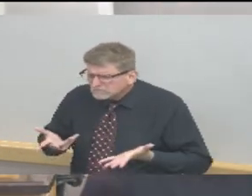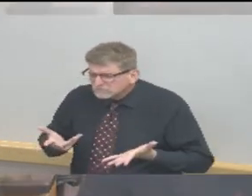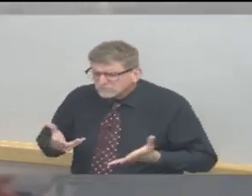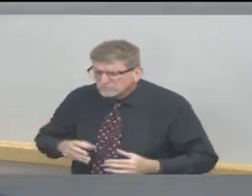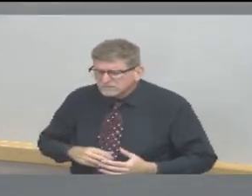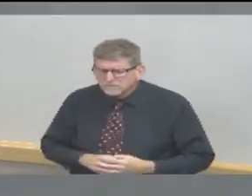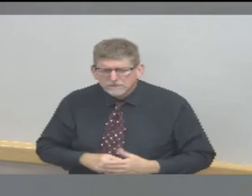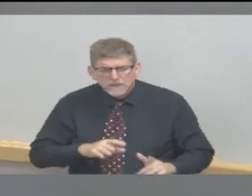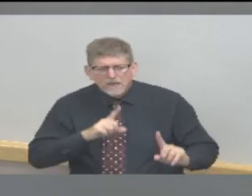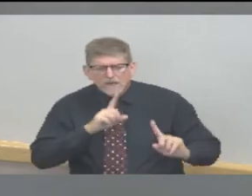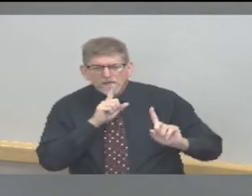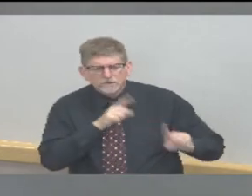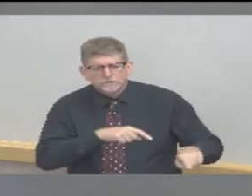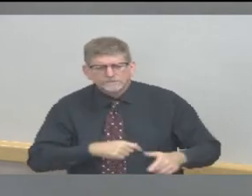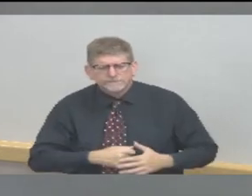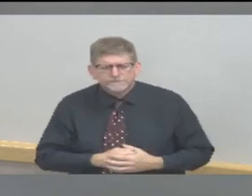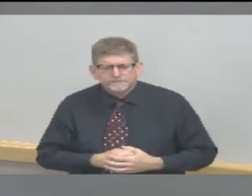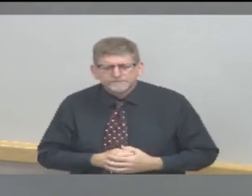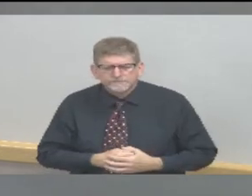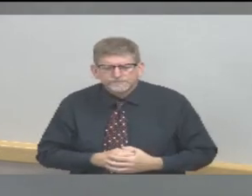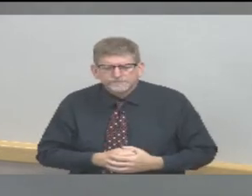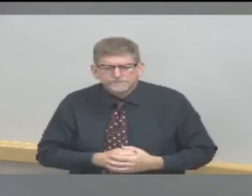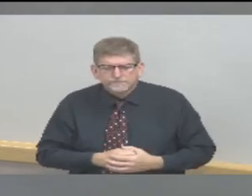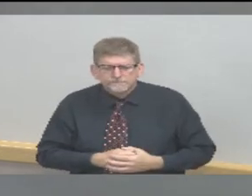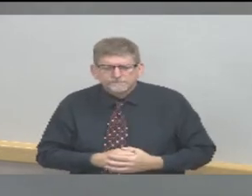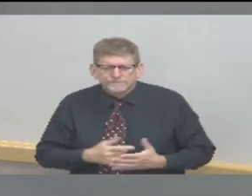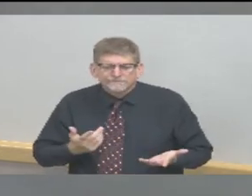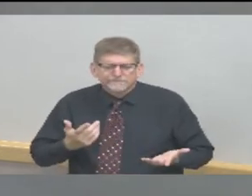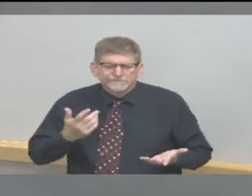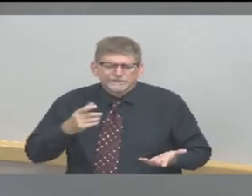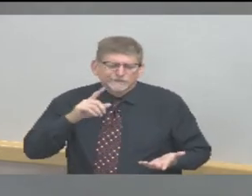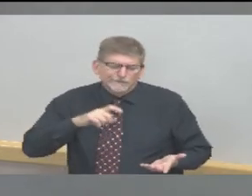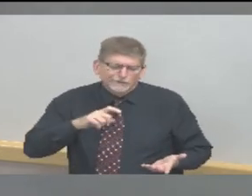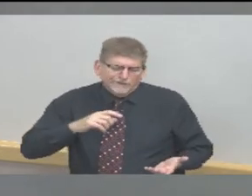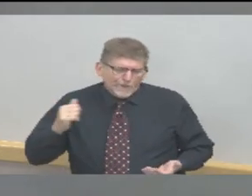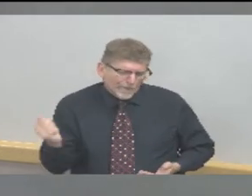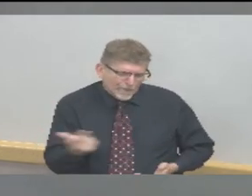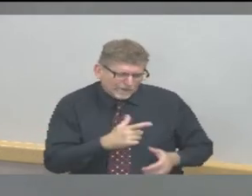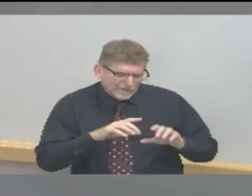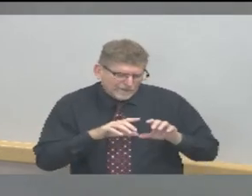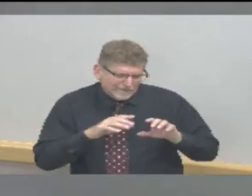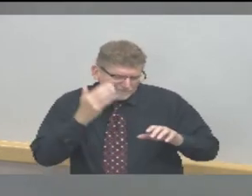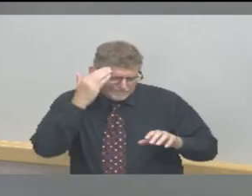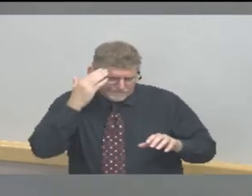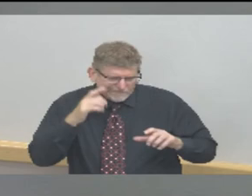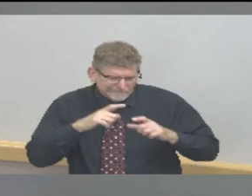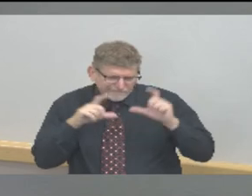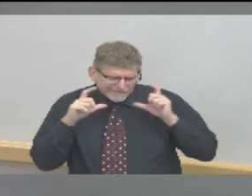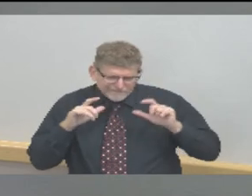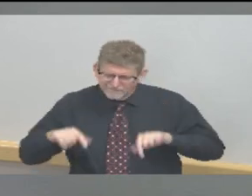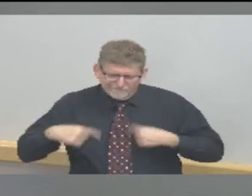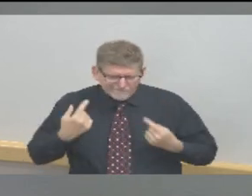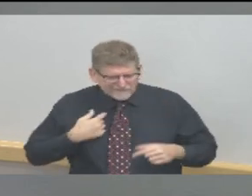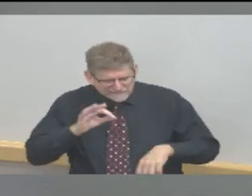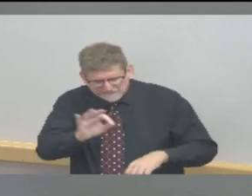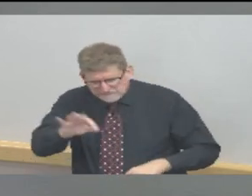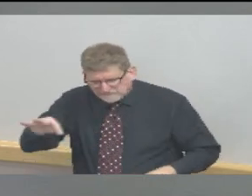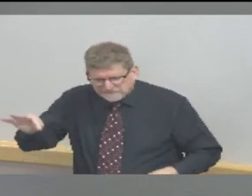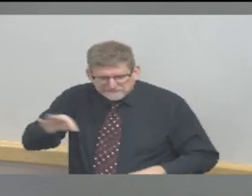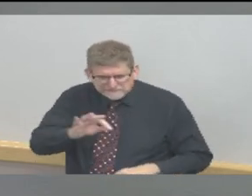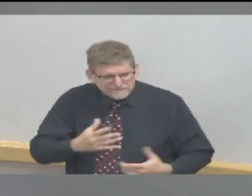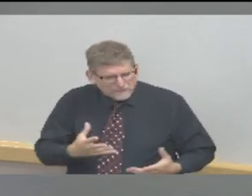Obviously, we think that everybody should be wearing masks. We've been saying that all along here. And that includes, of course, customers